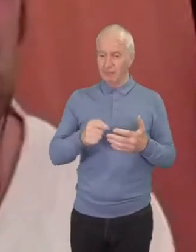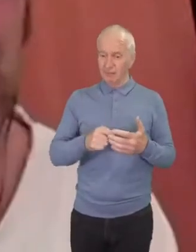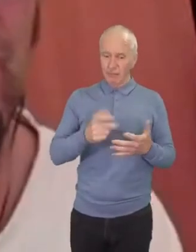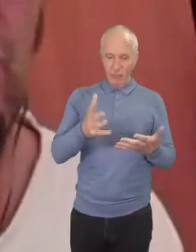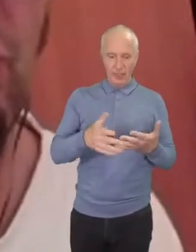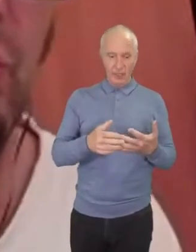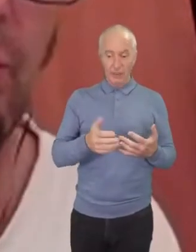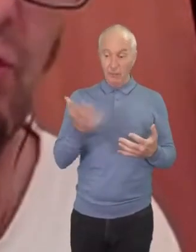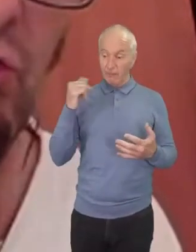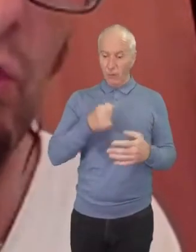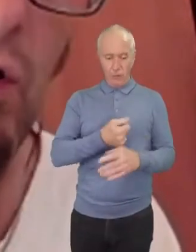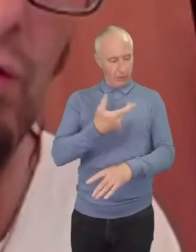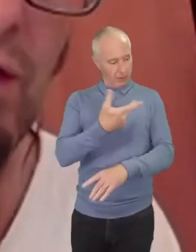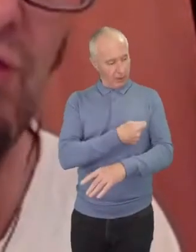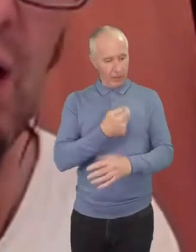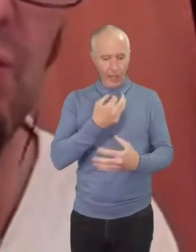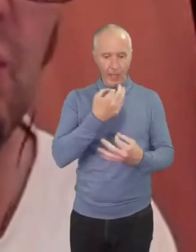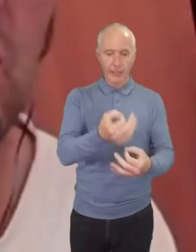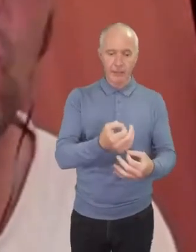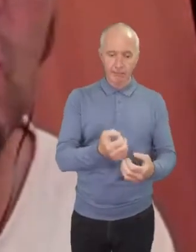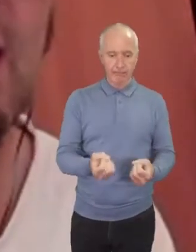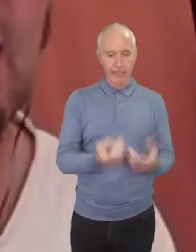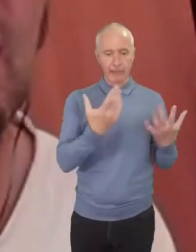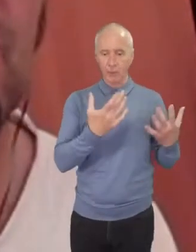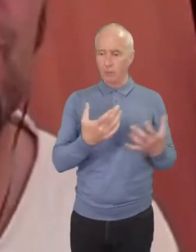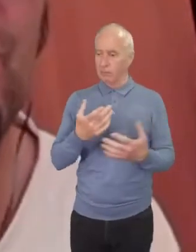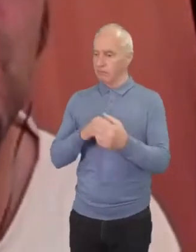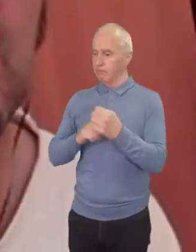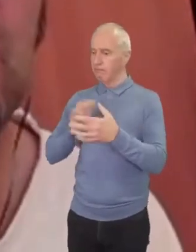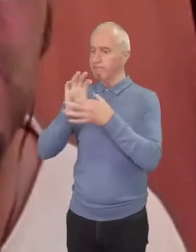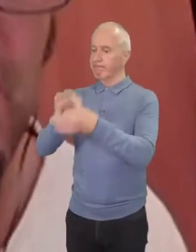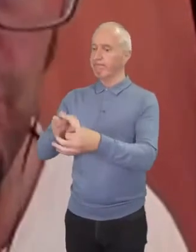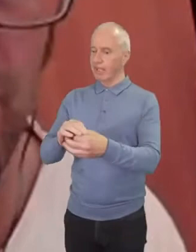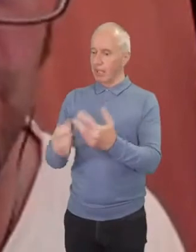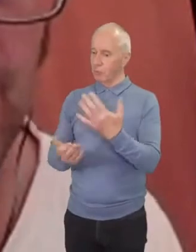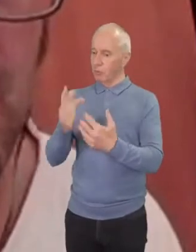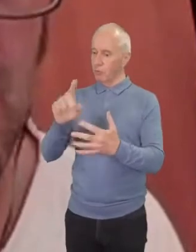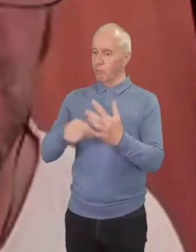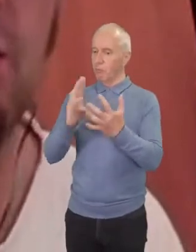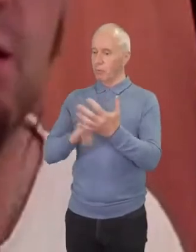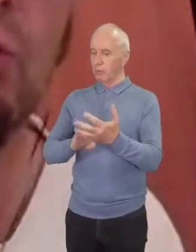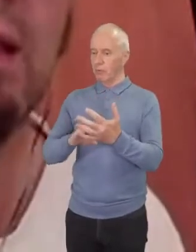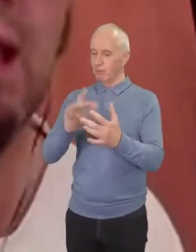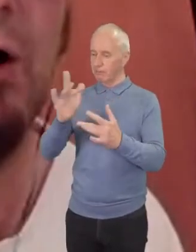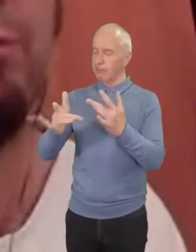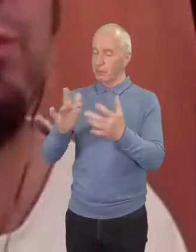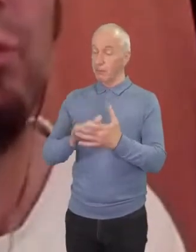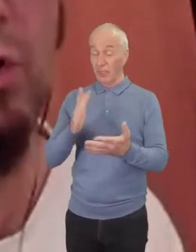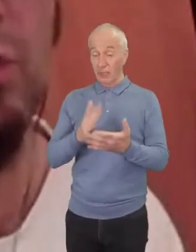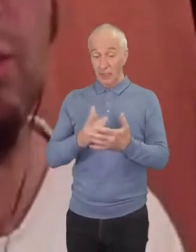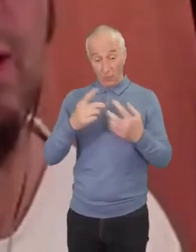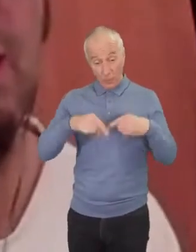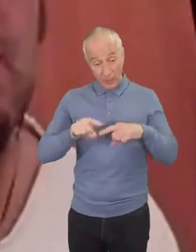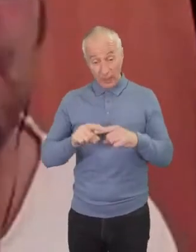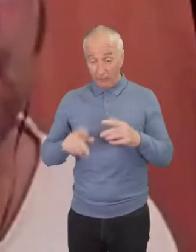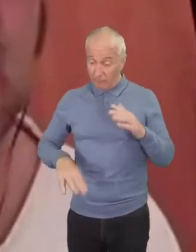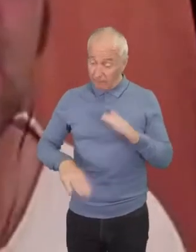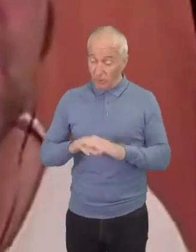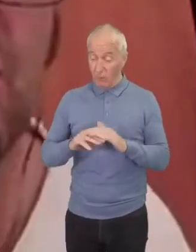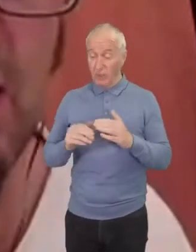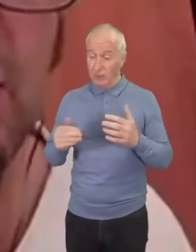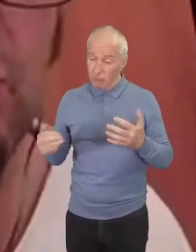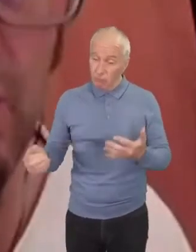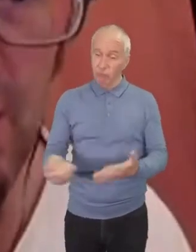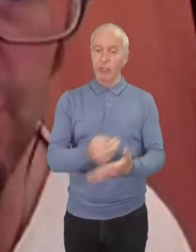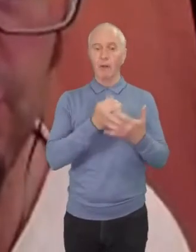at new jerusalem there's a quote that says we cannot fully recover until we help the world that